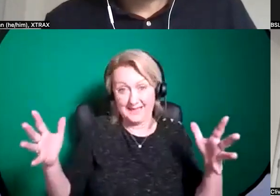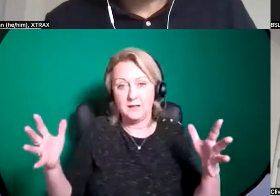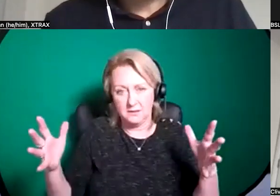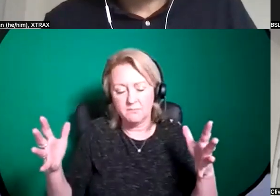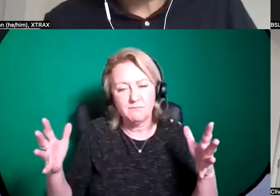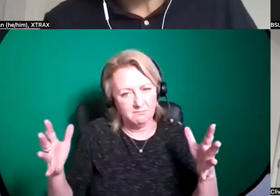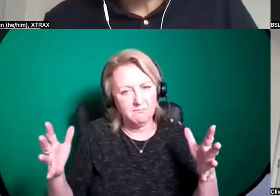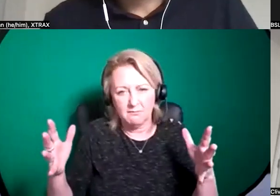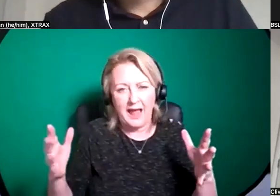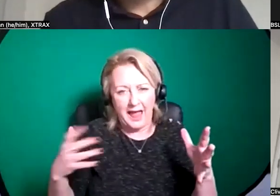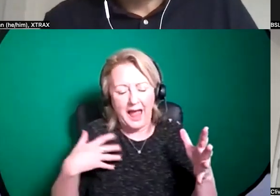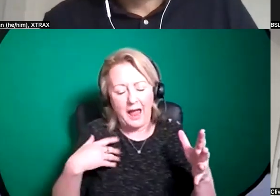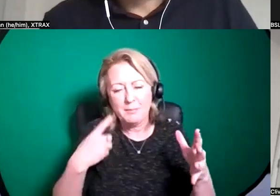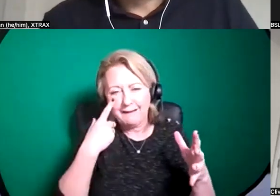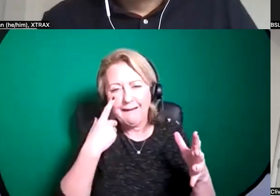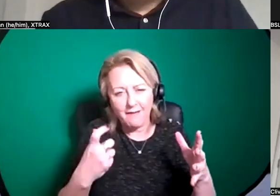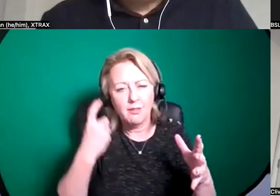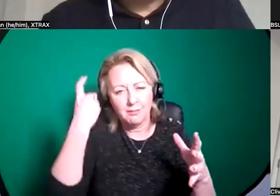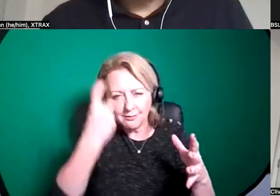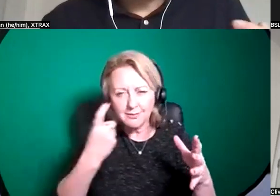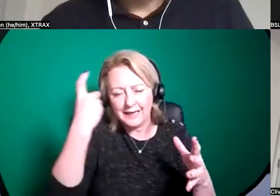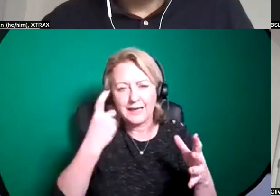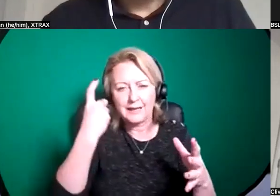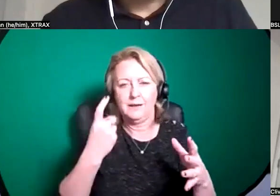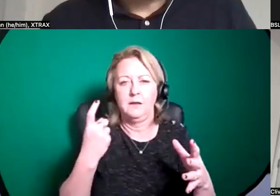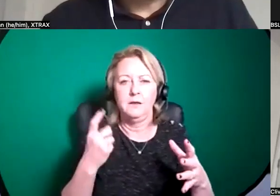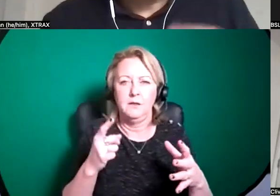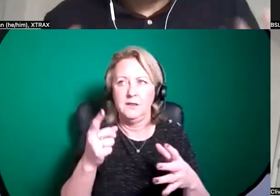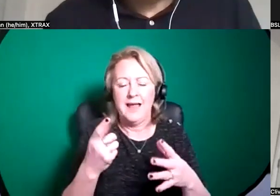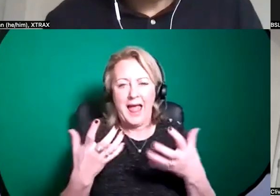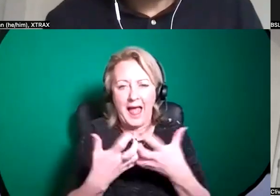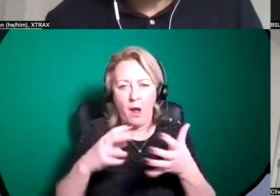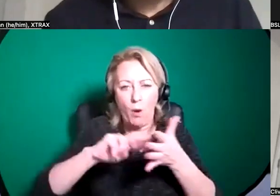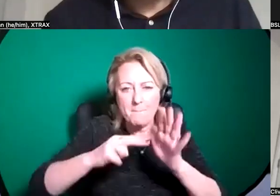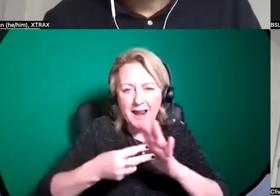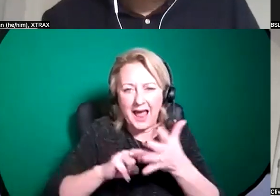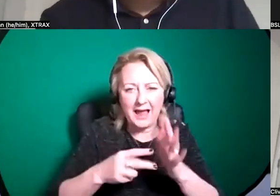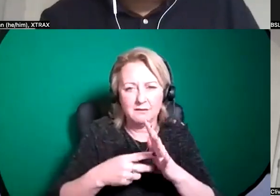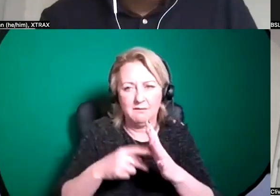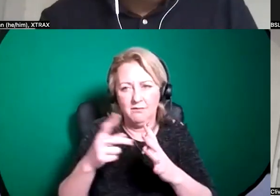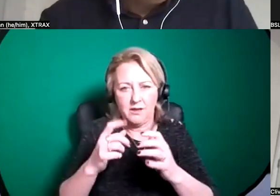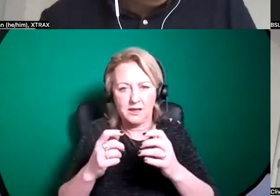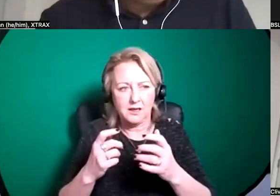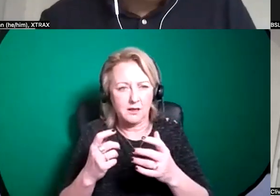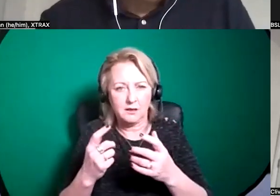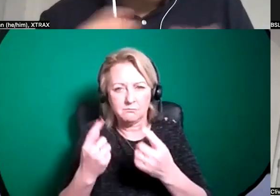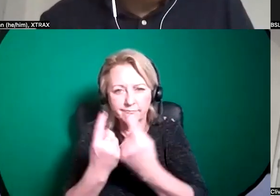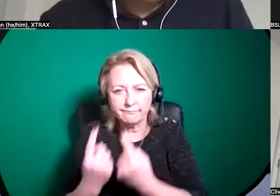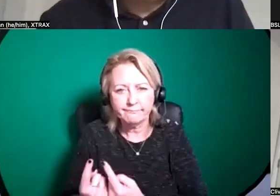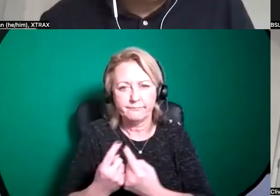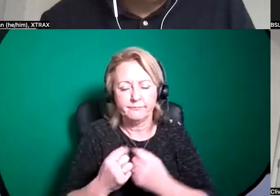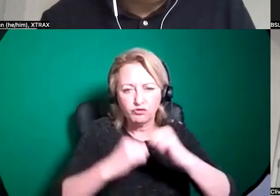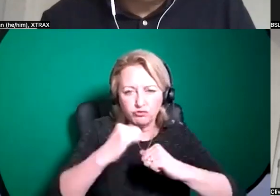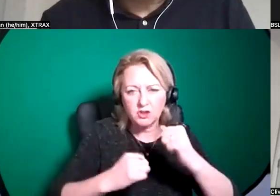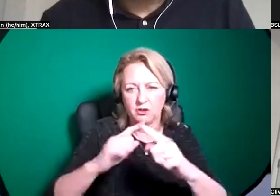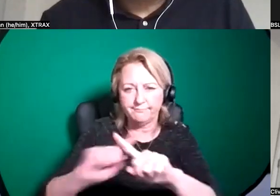i'd really think very carefully about how you are planning the infrastructure for that to try and make the whole kind